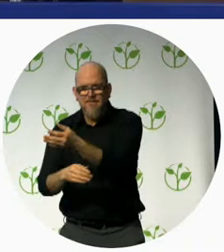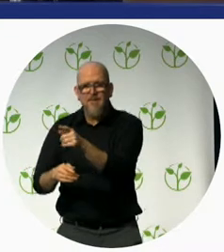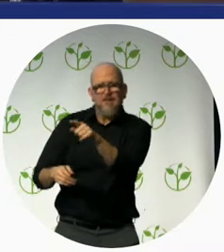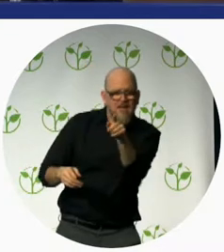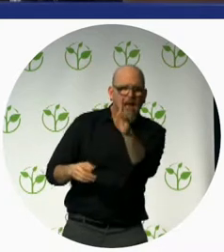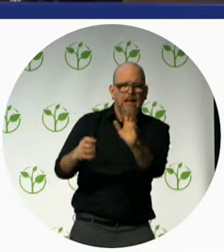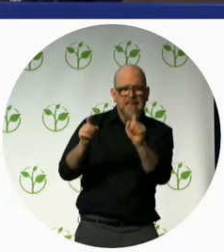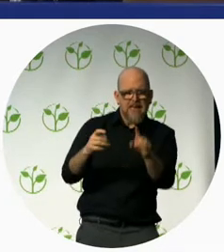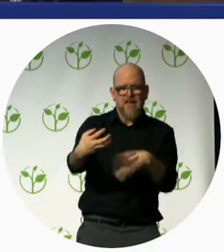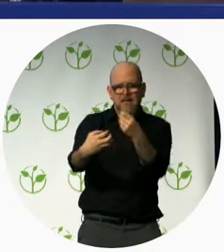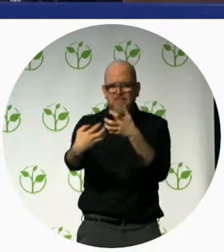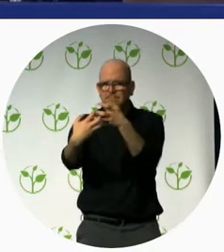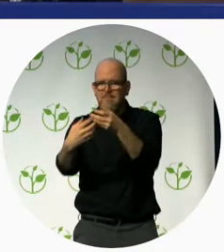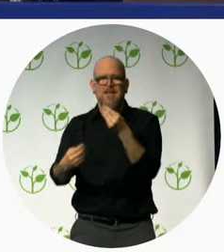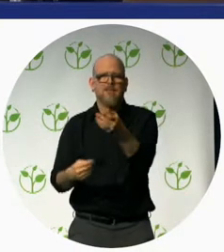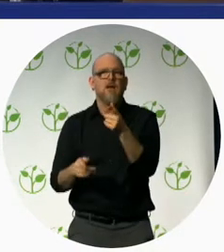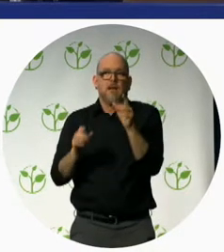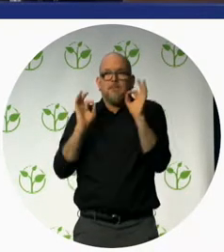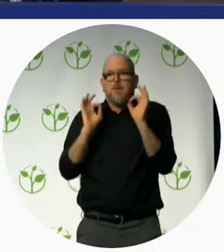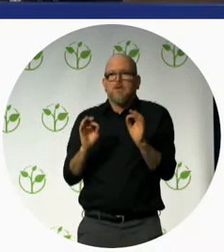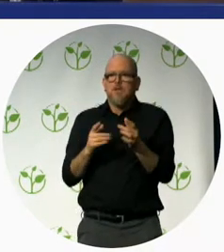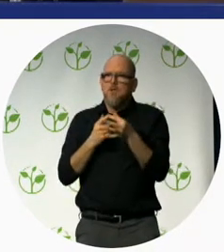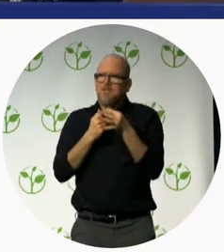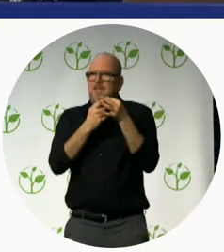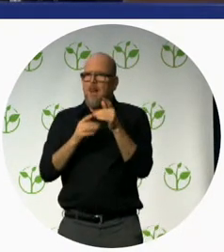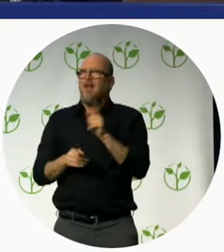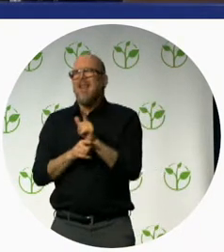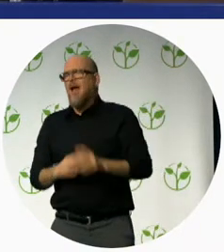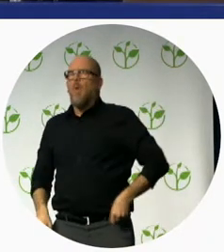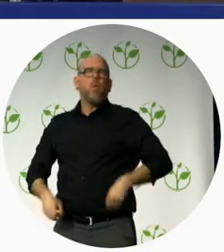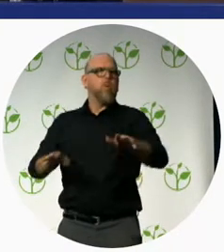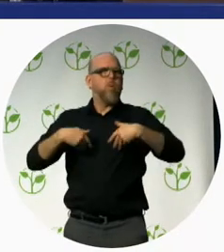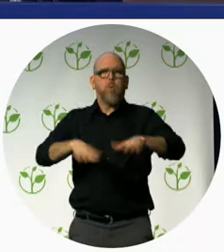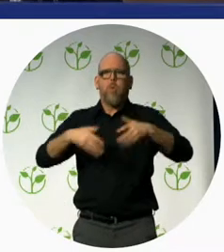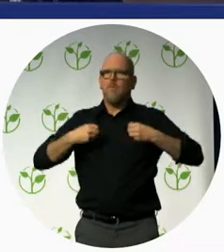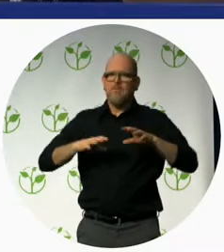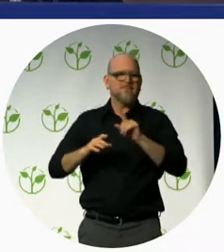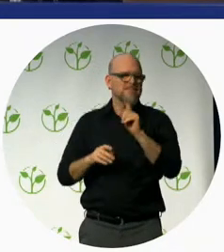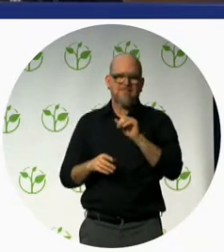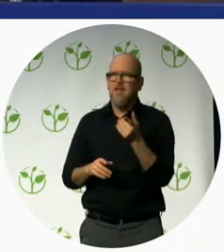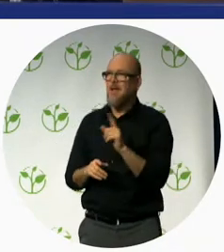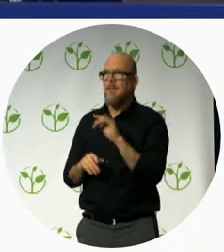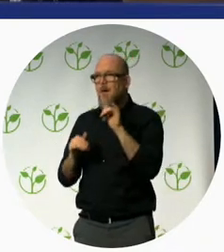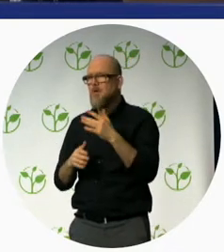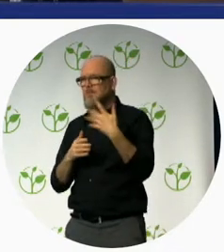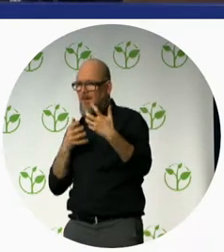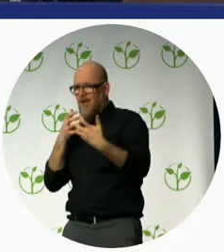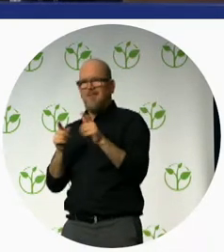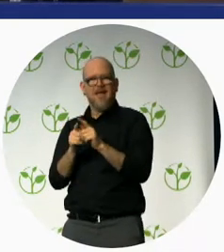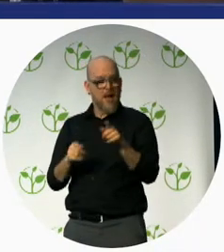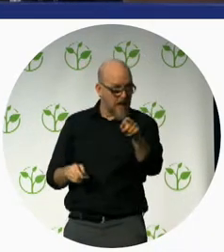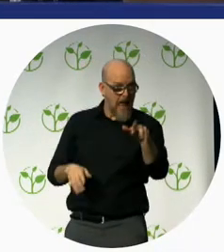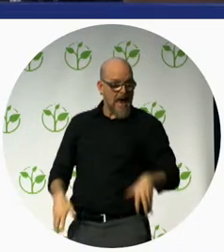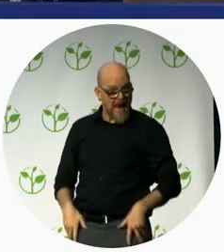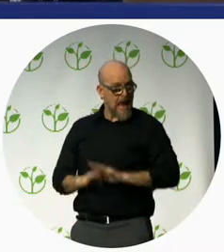in terms of accessibility once you give the wheelchair then we found that a lot of the households and the schools and the community